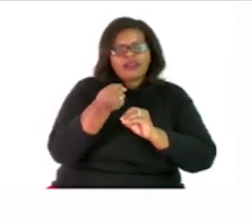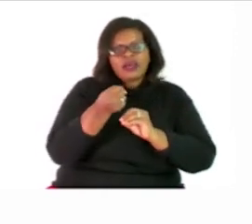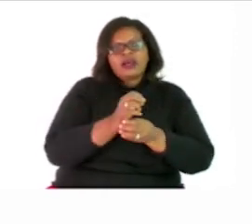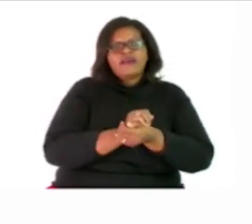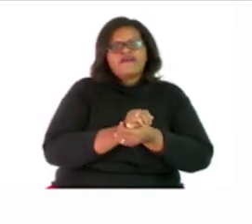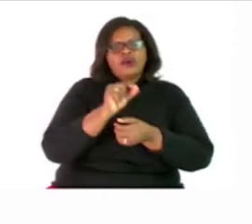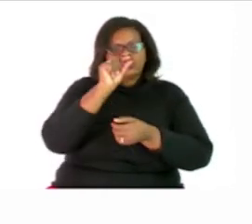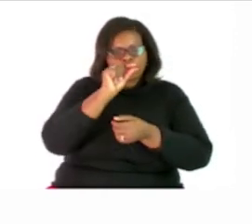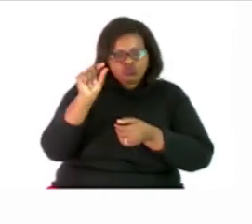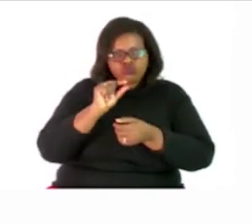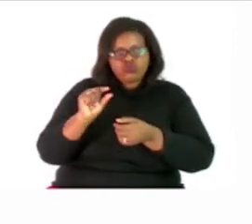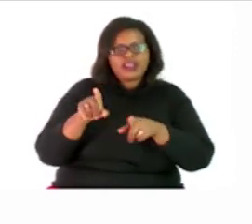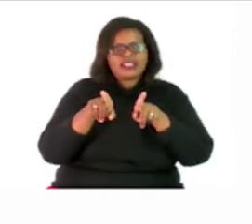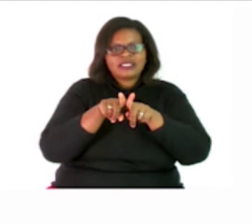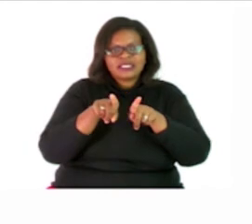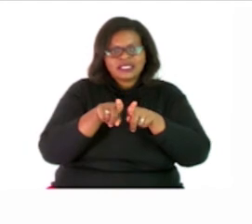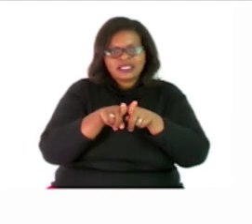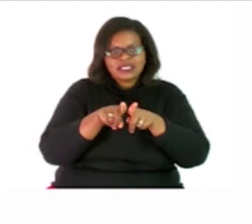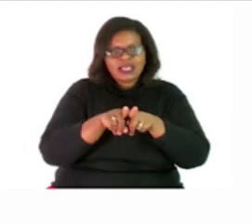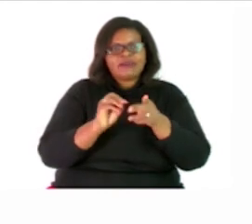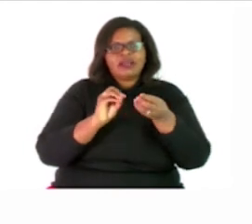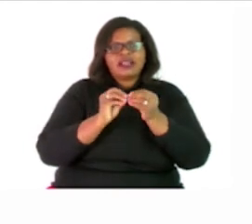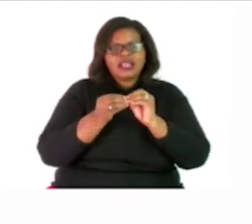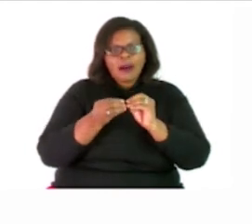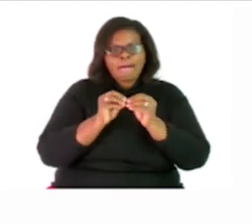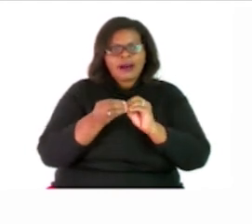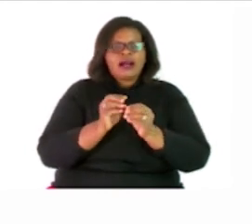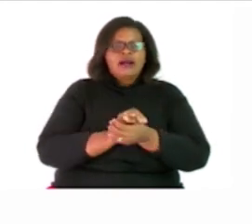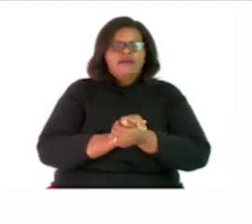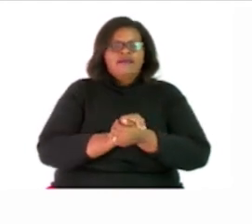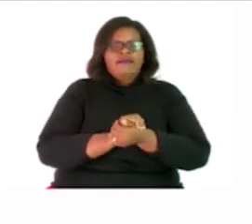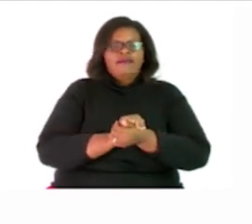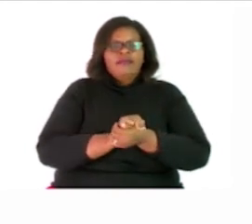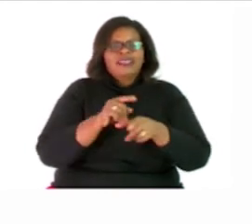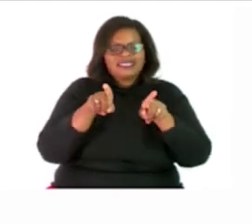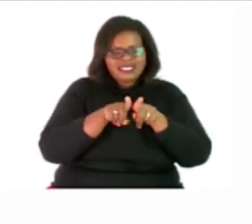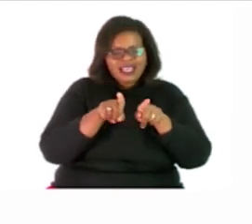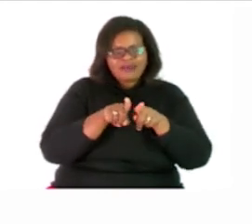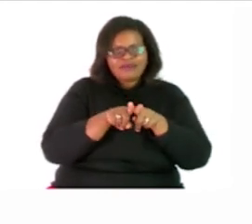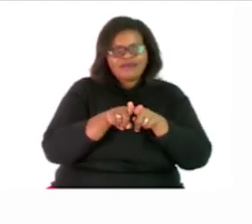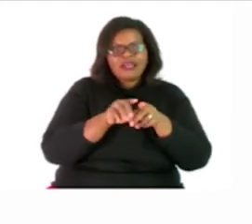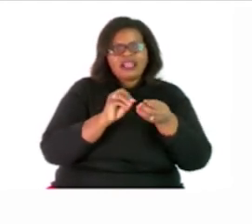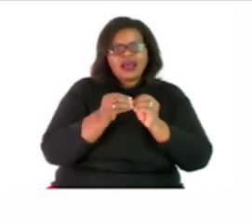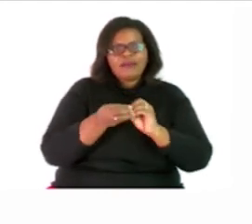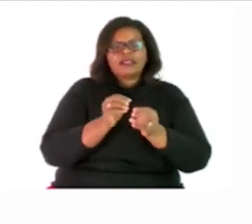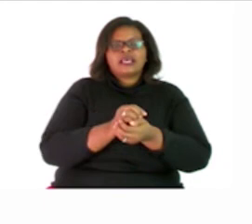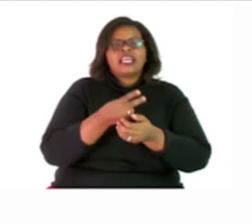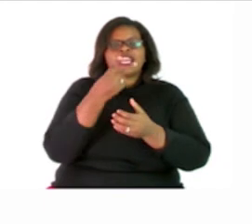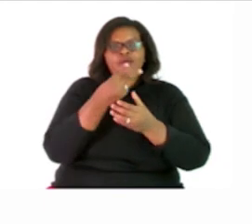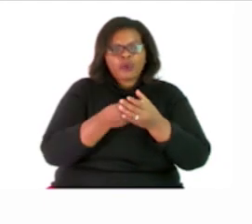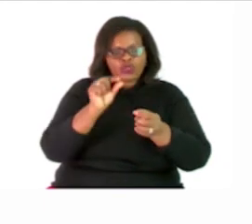So B question you have to find the common multiples Common means you can find it in both